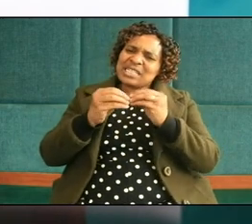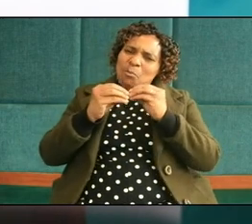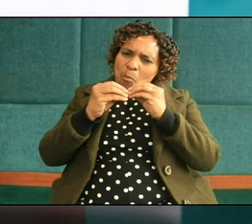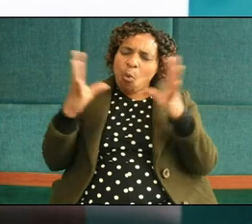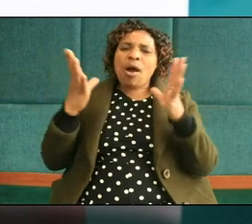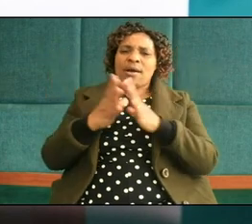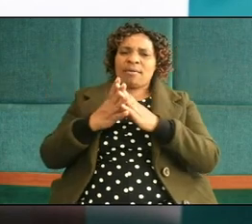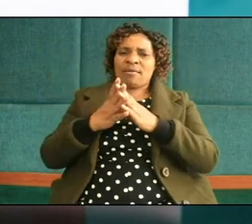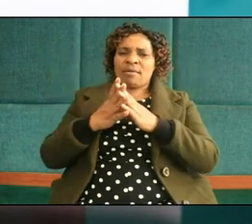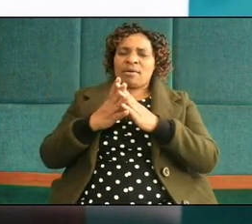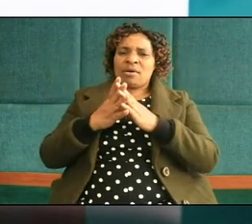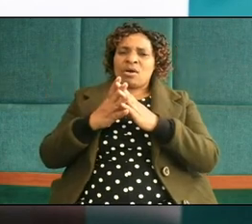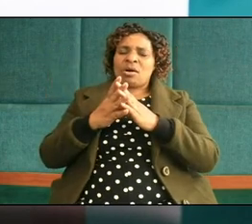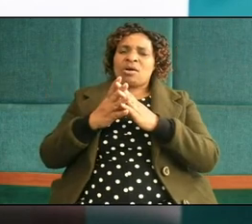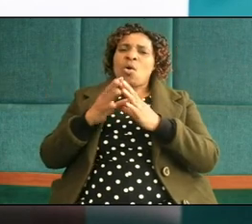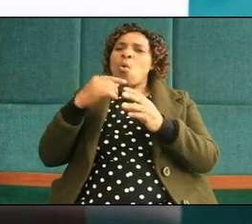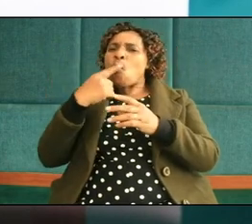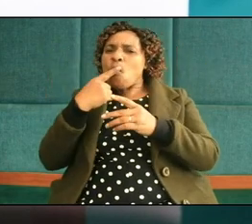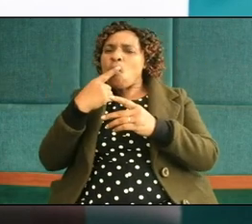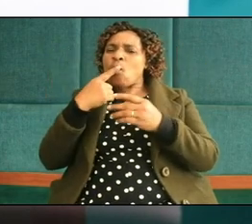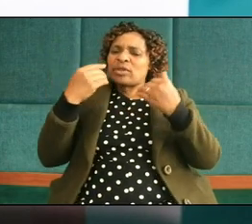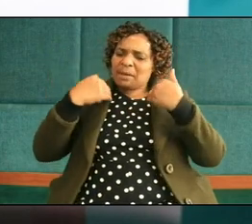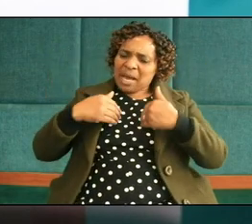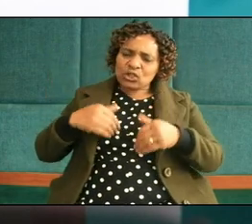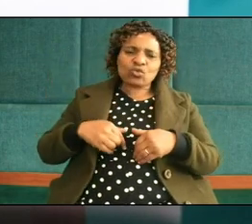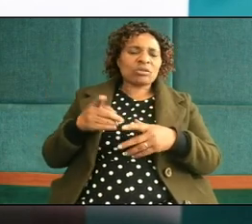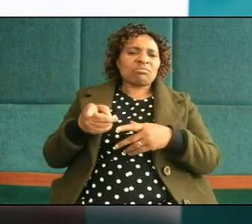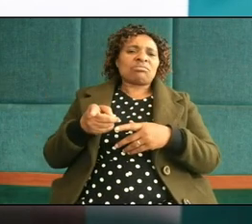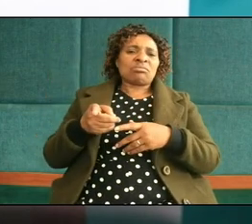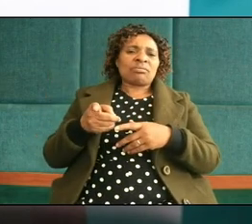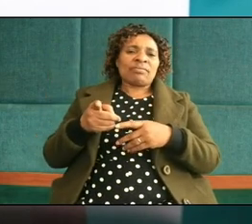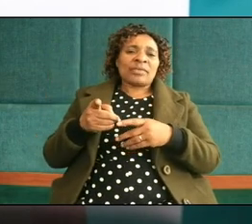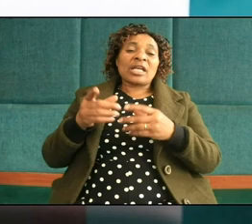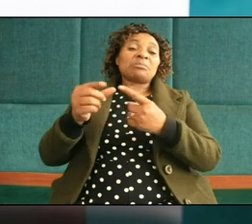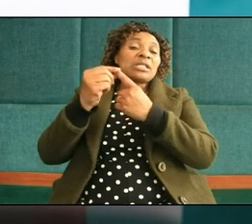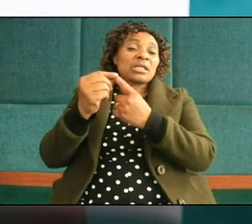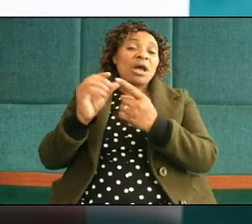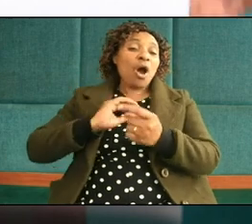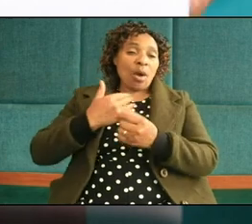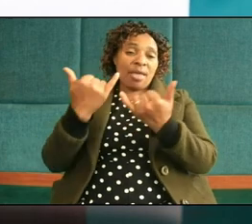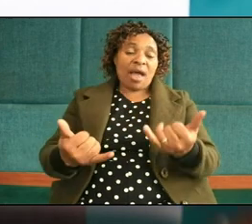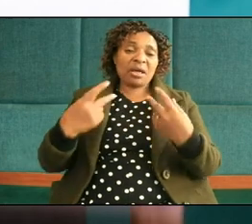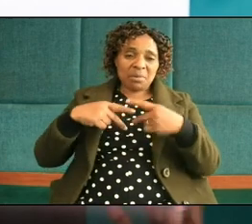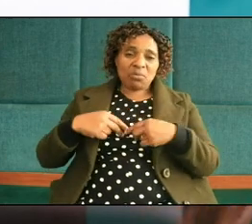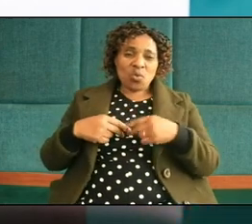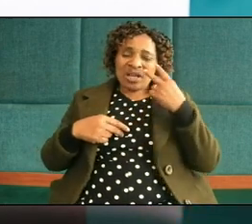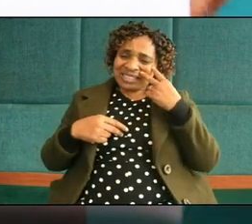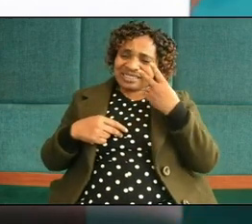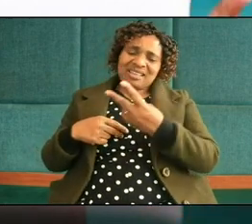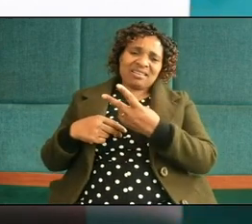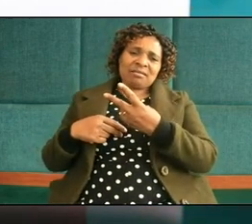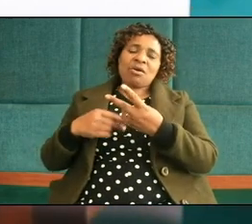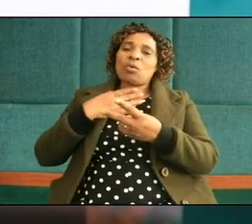the very core of who the person is especially our young people we are singing we